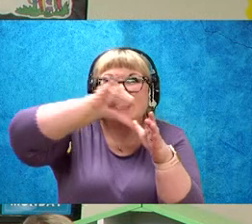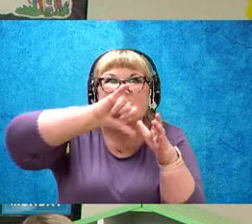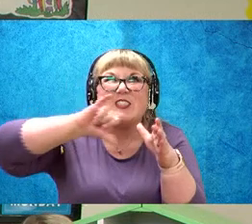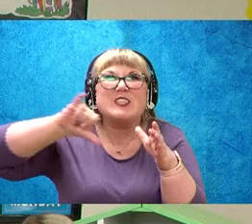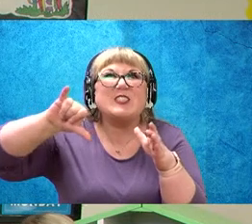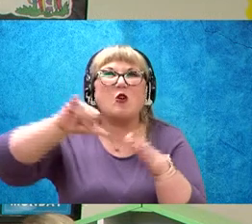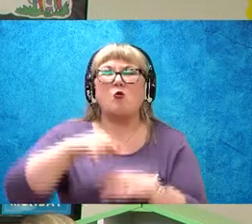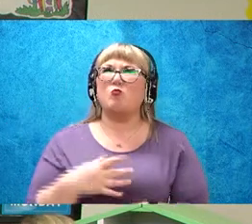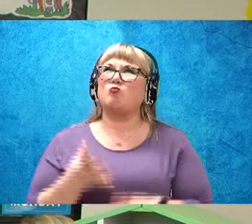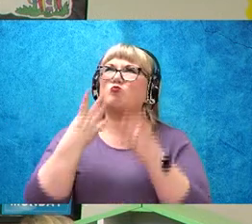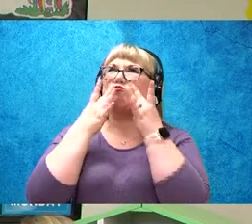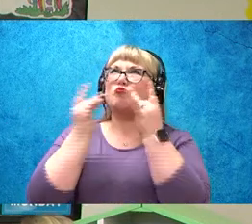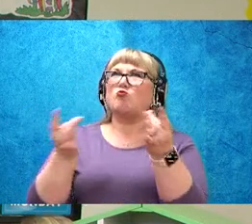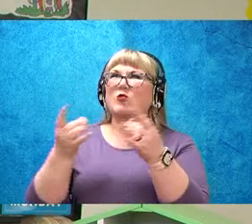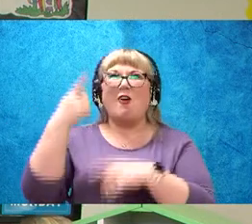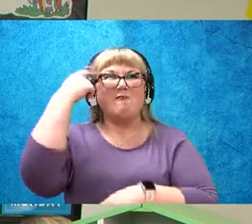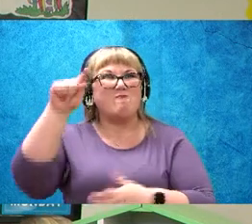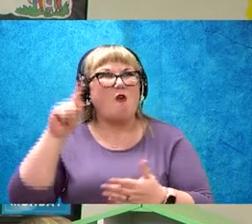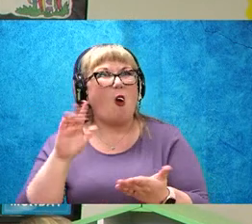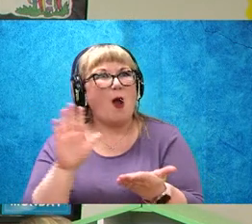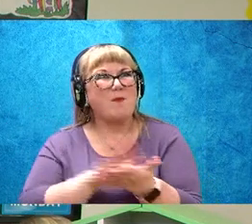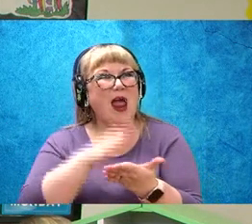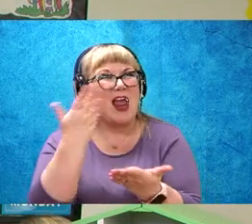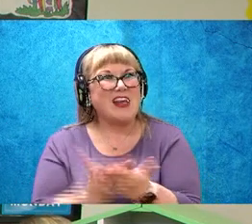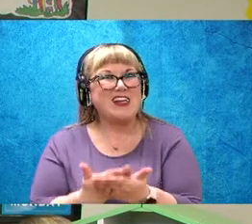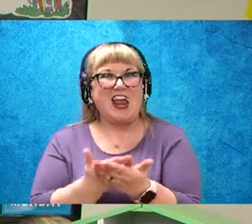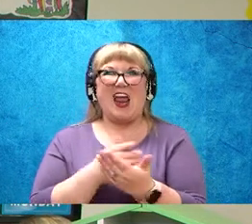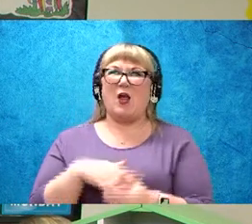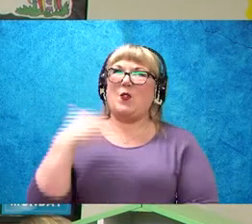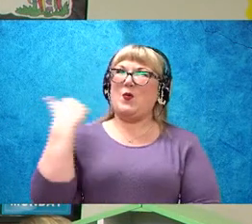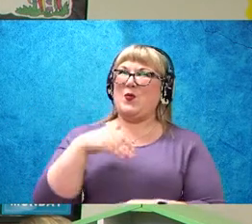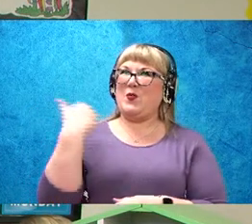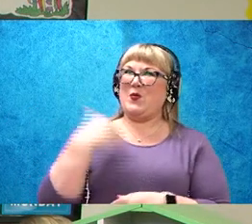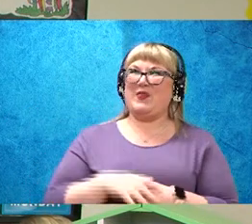What a treat for pancakes and waffles!